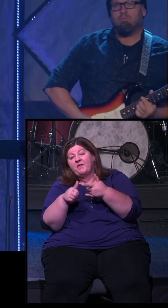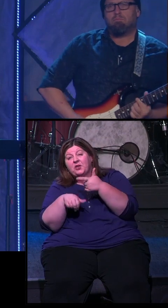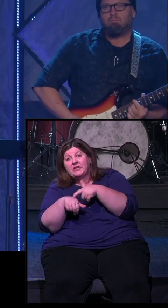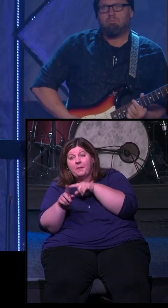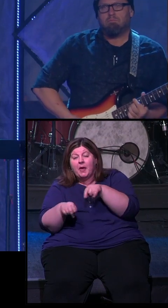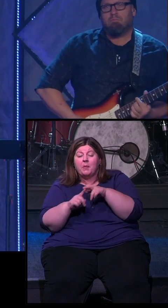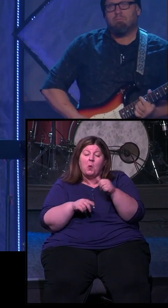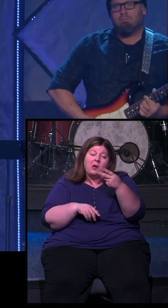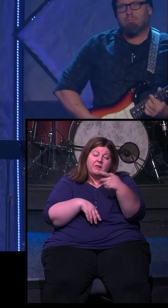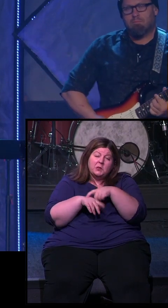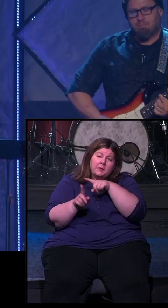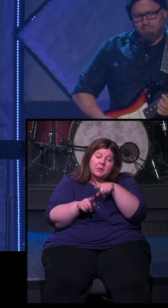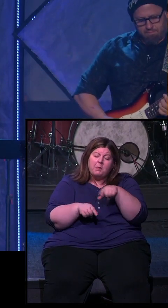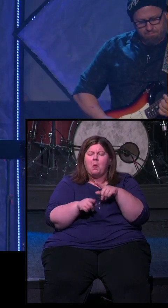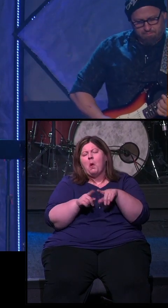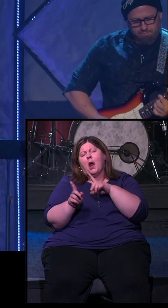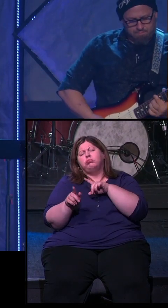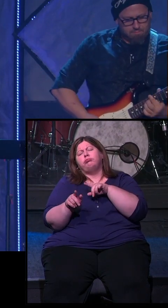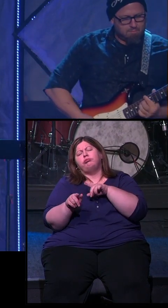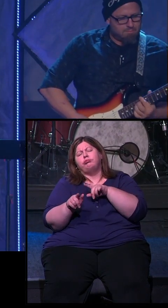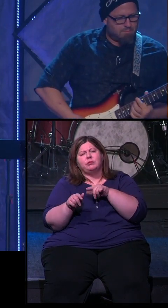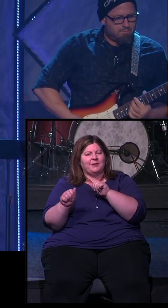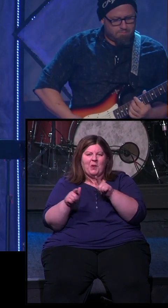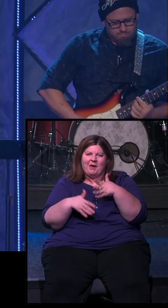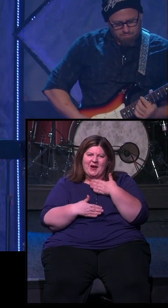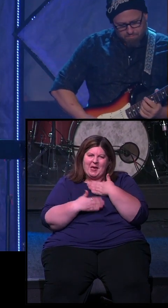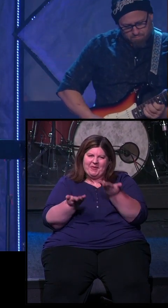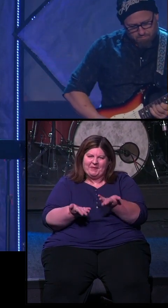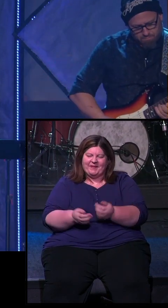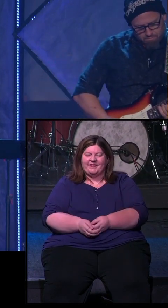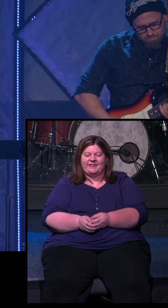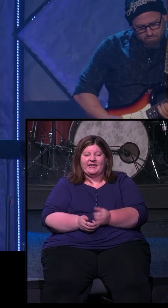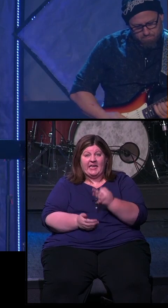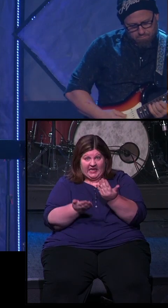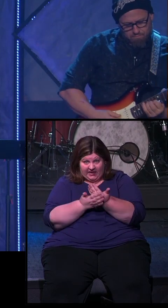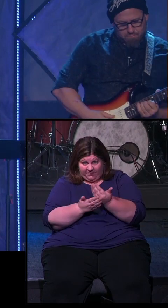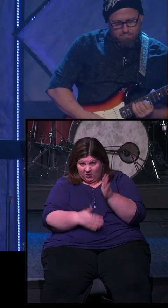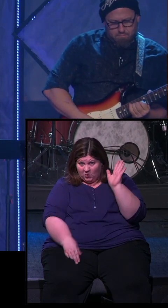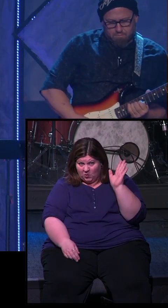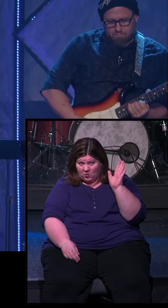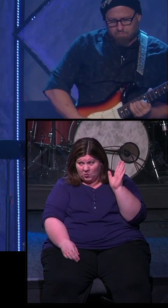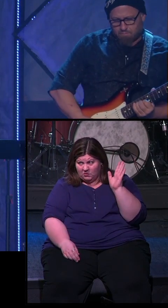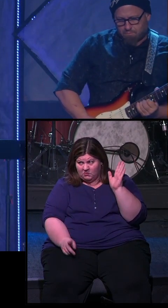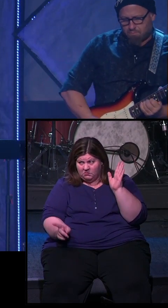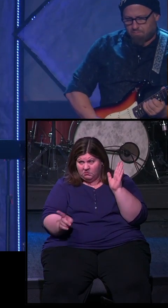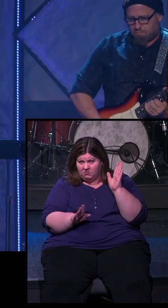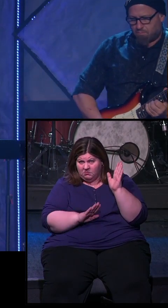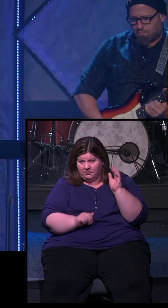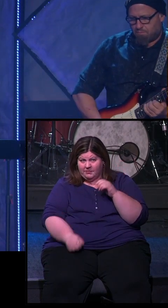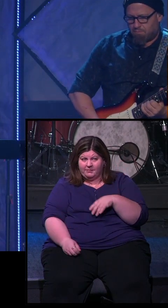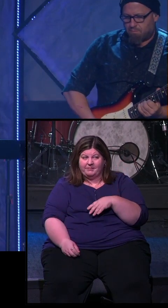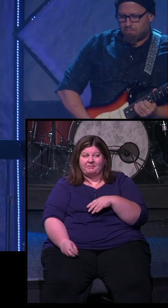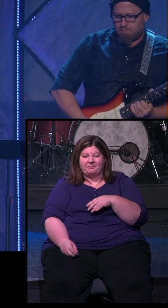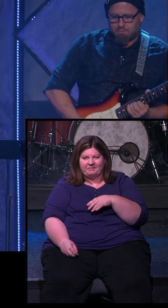third or fourth time. We're so, so happy you're here. If you're new this morning, would you raise your hand? I was totally just